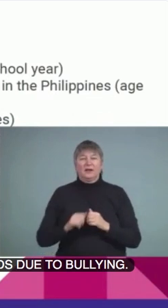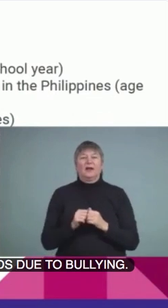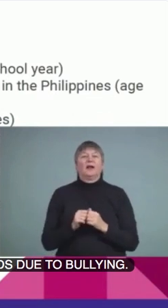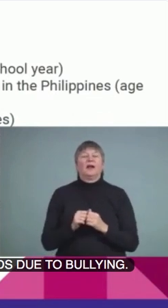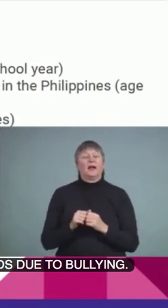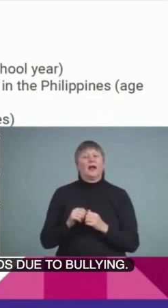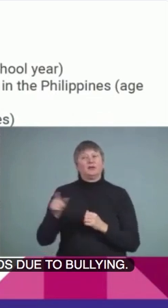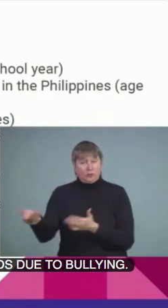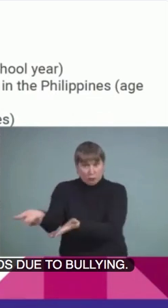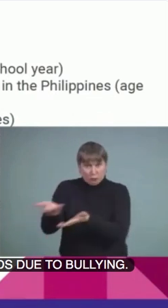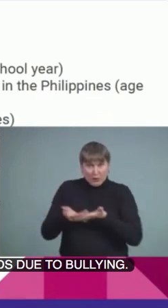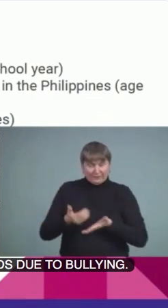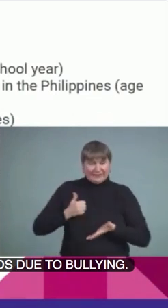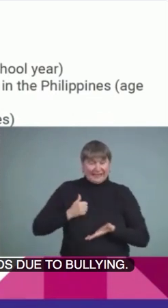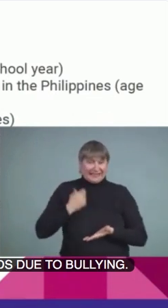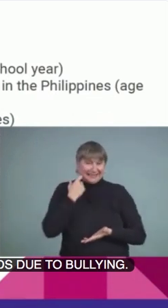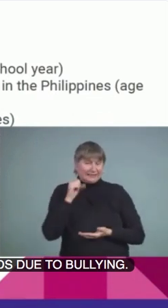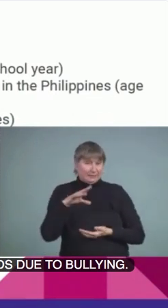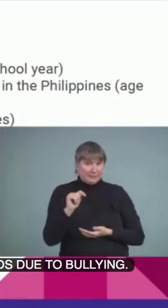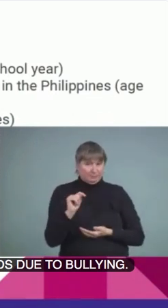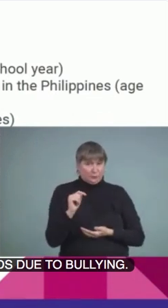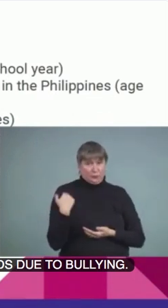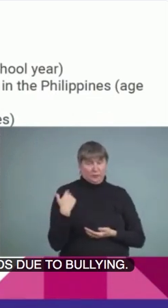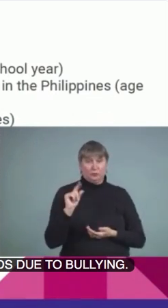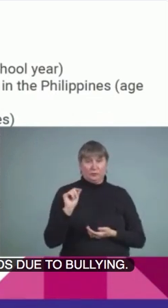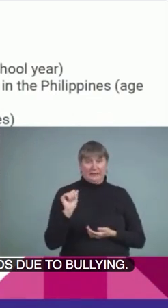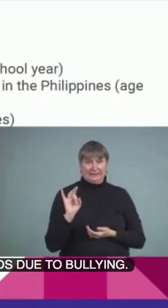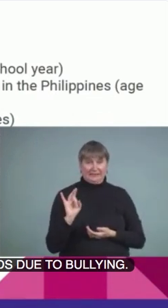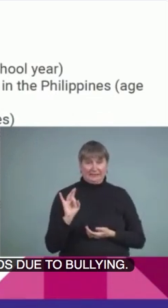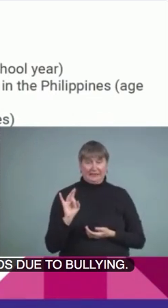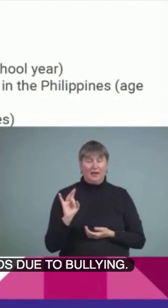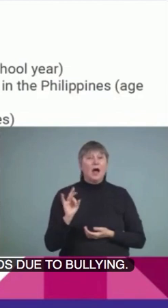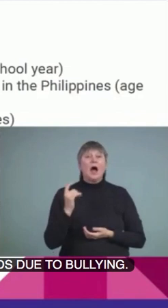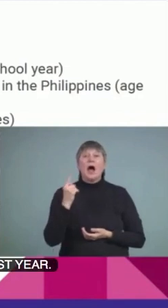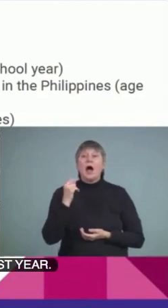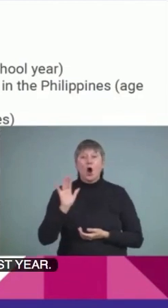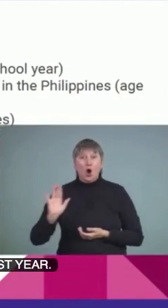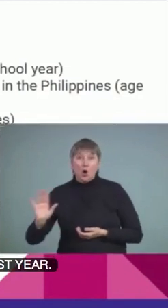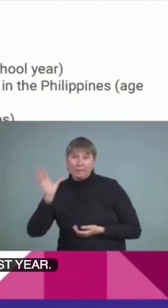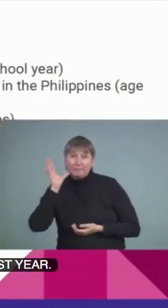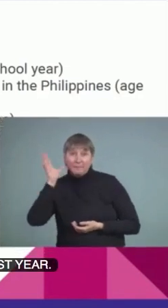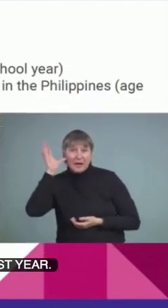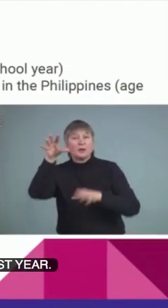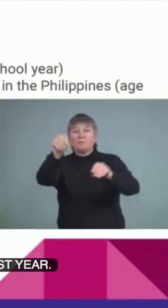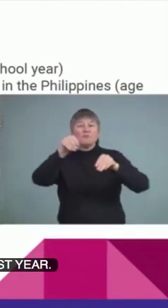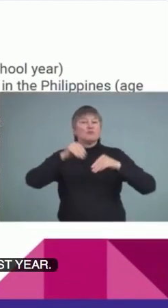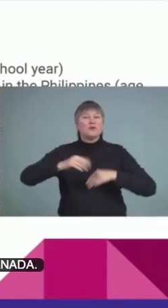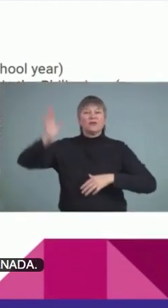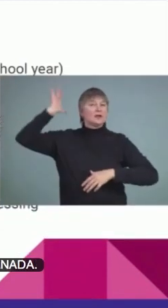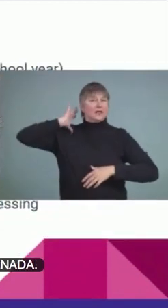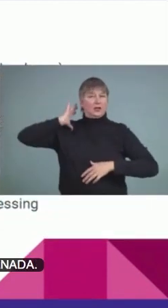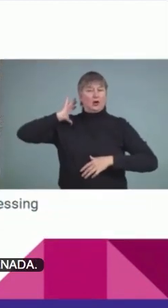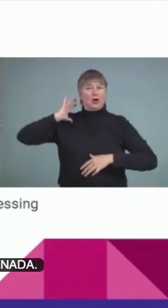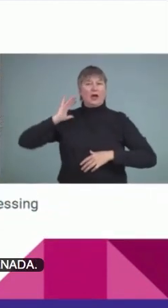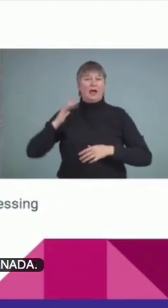in September of last year. So parents had already lived here in Canada. Parents say that